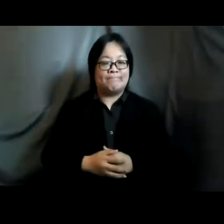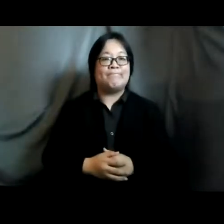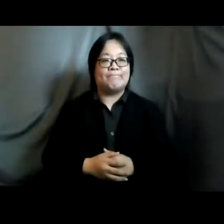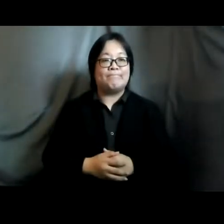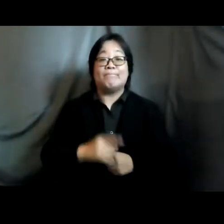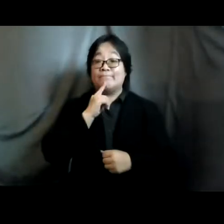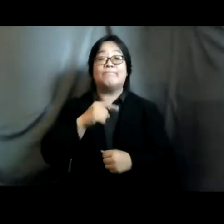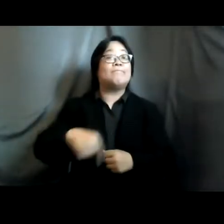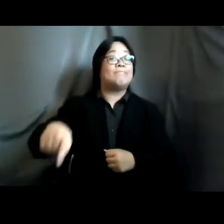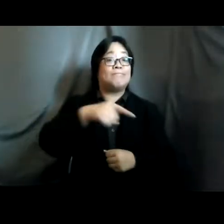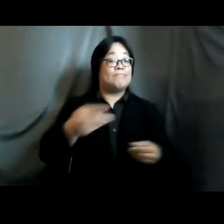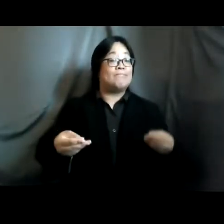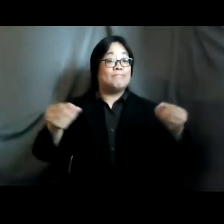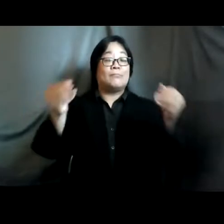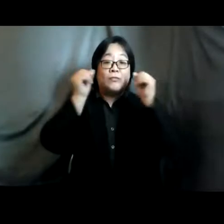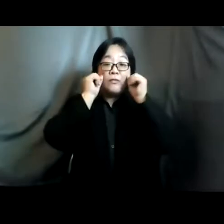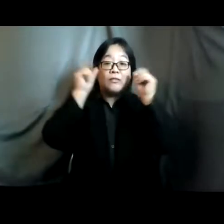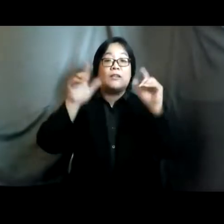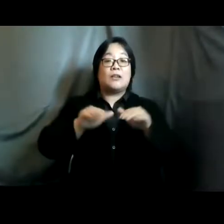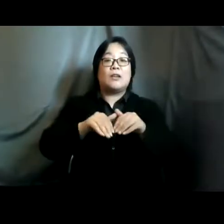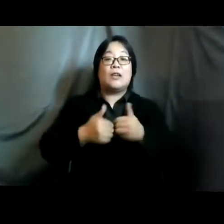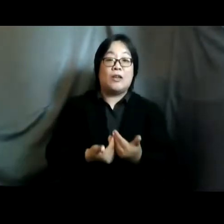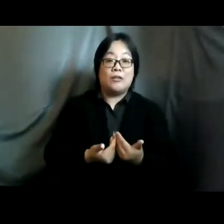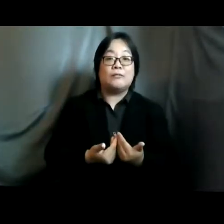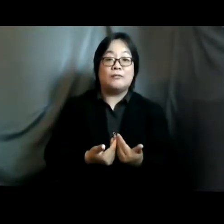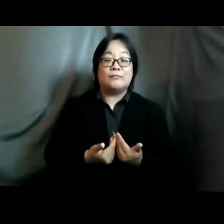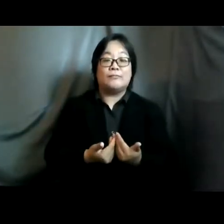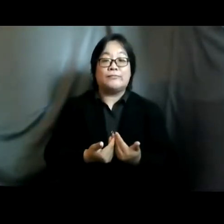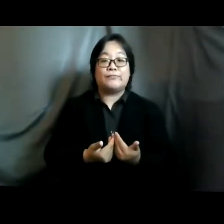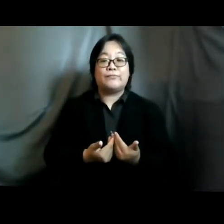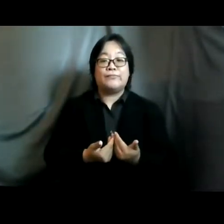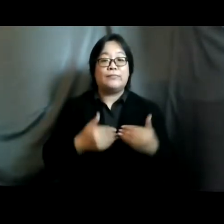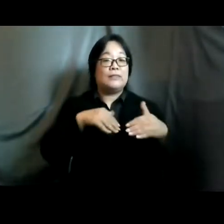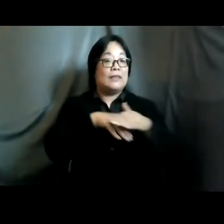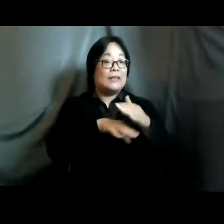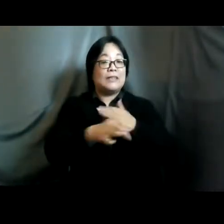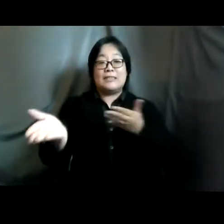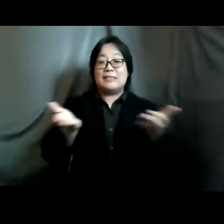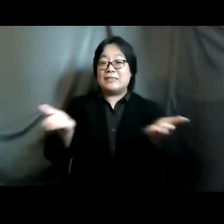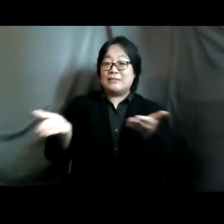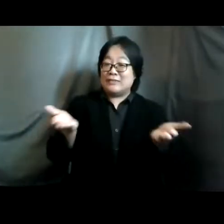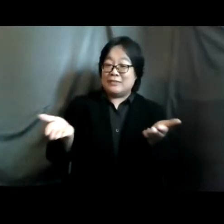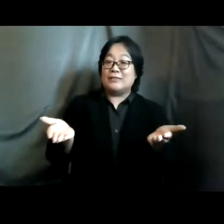uh giving them awareness on how they can access services through just the phone call or messages